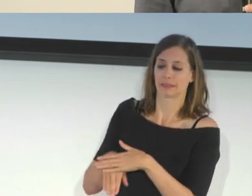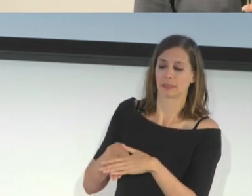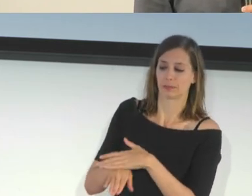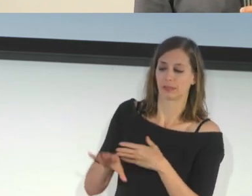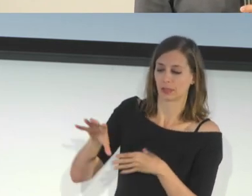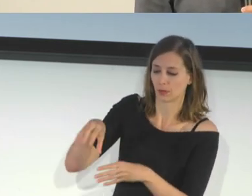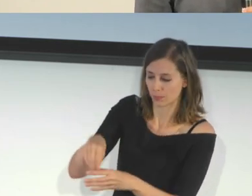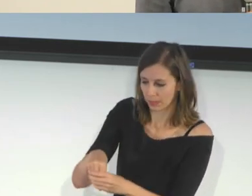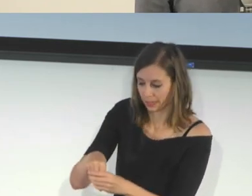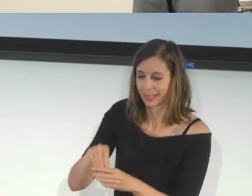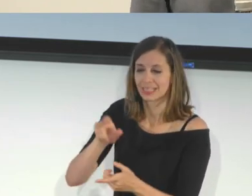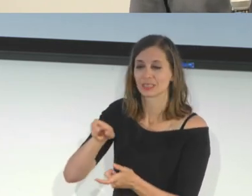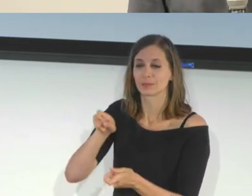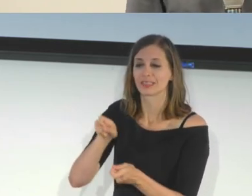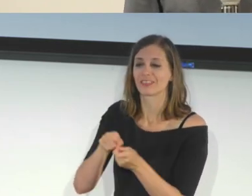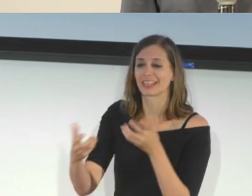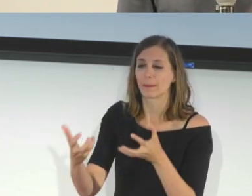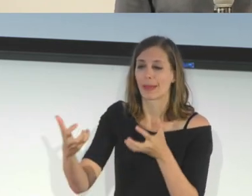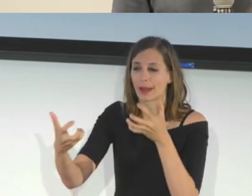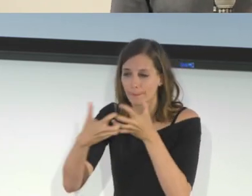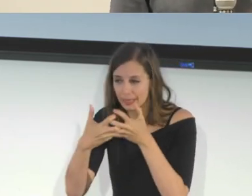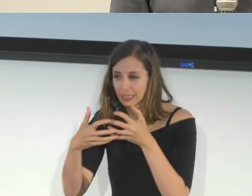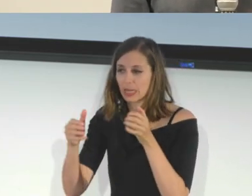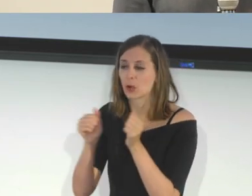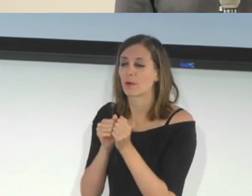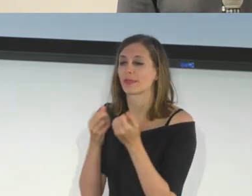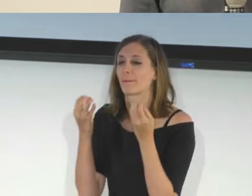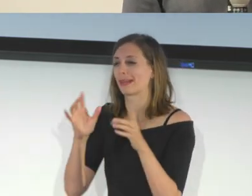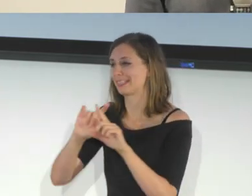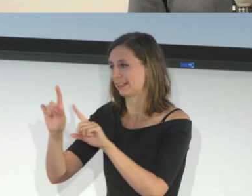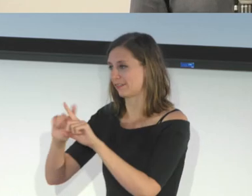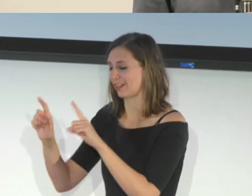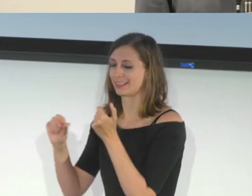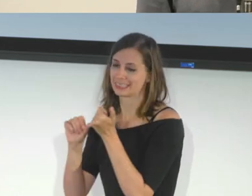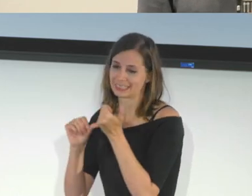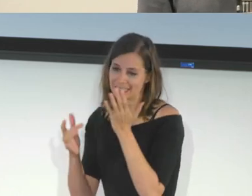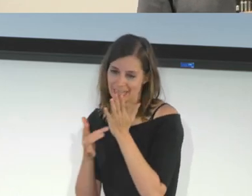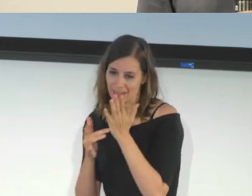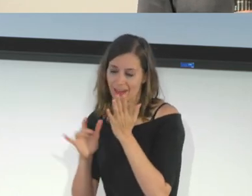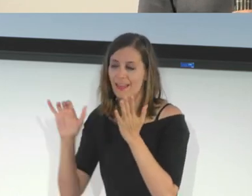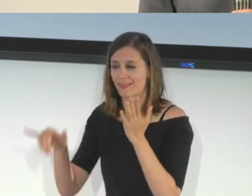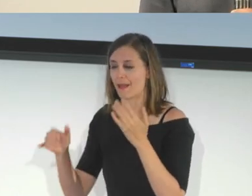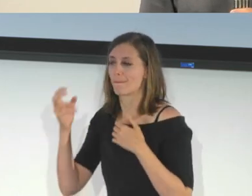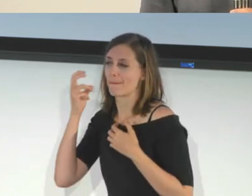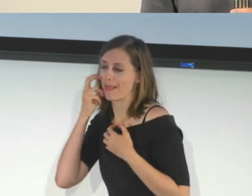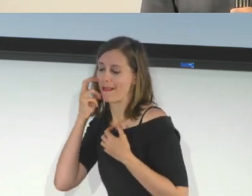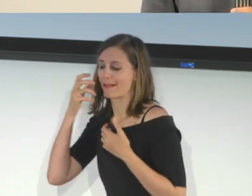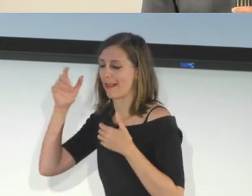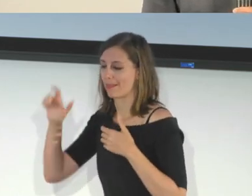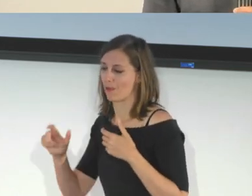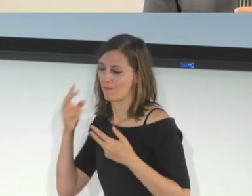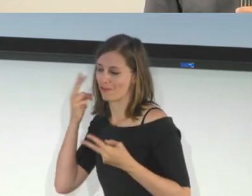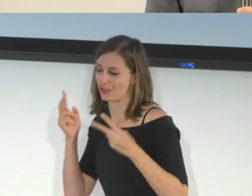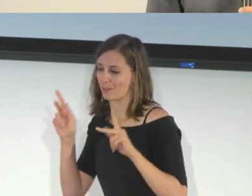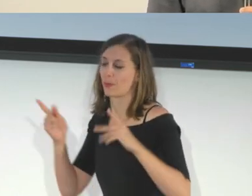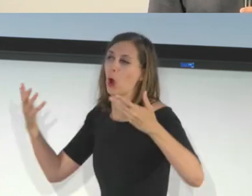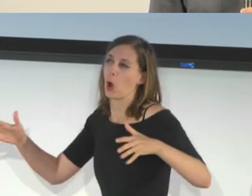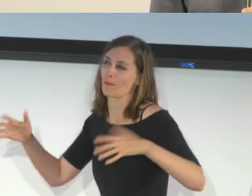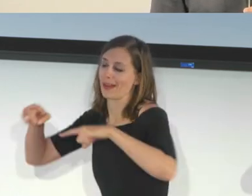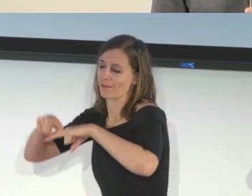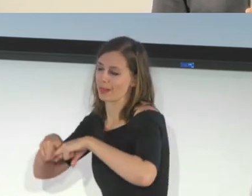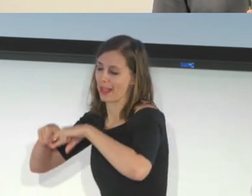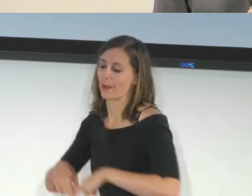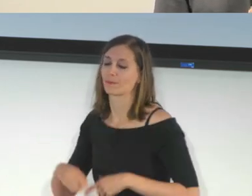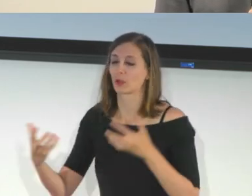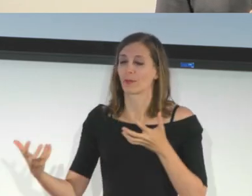compatibility with a lot of assistive technology tools that blind and low vision users are already relying on. So compatibility